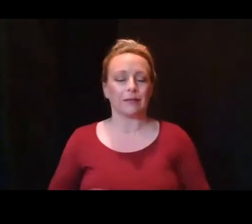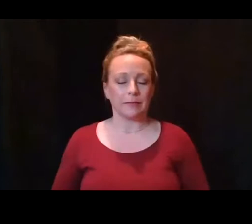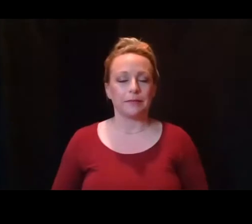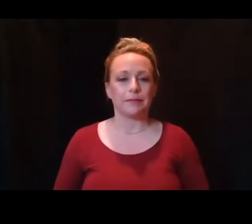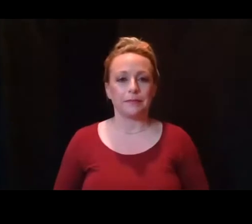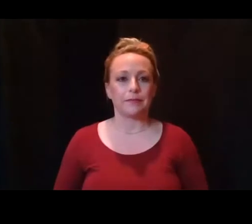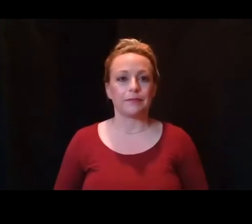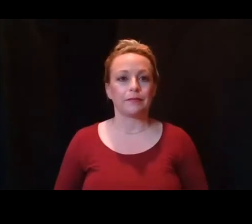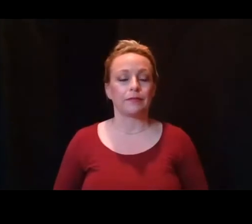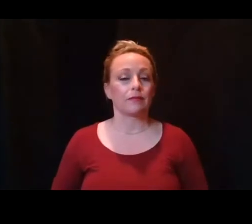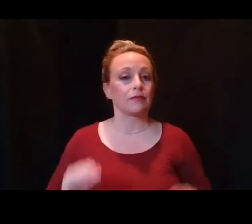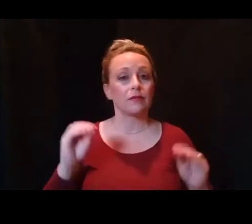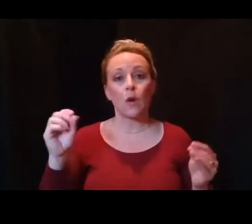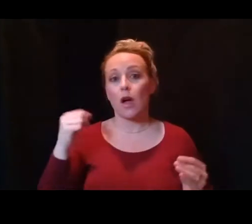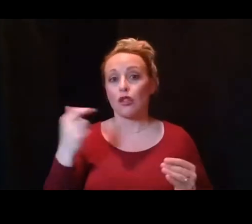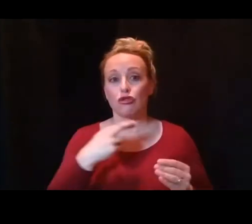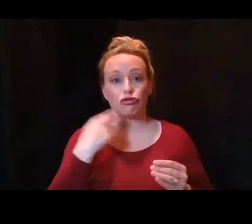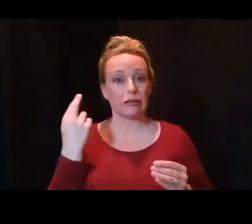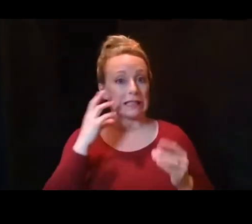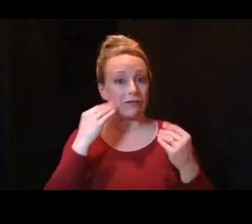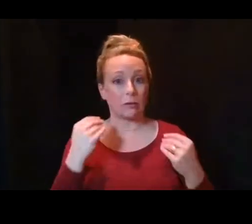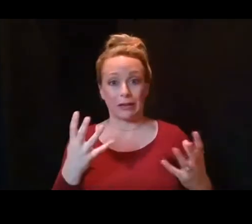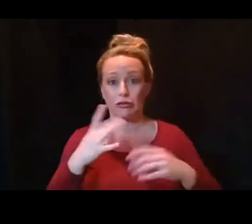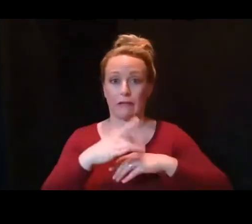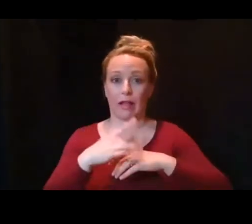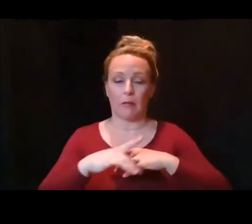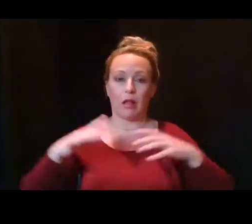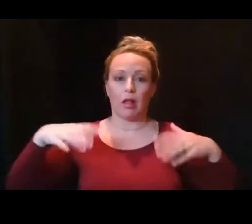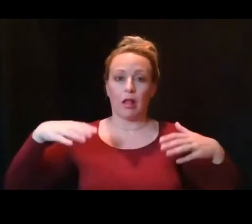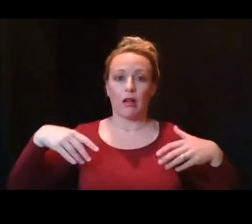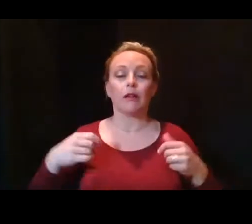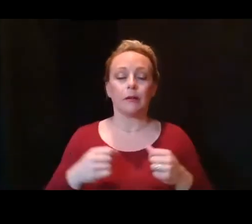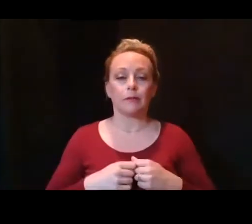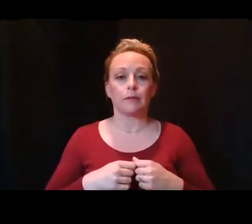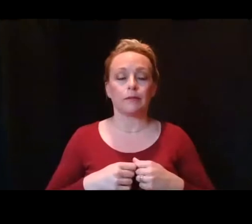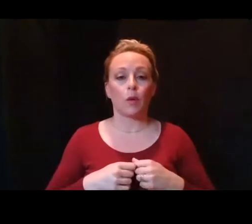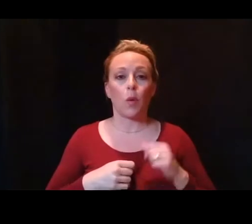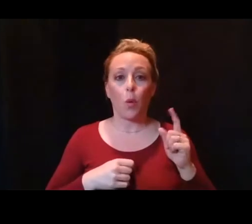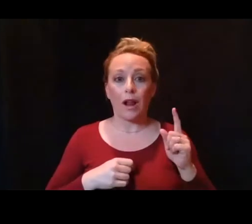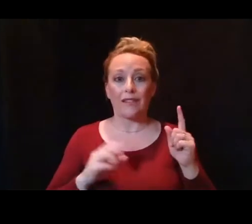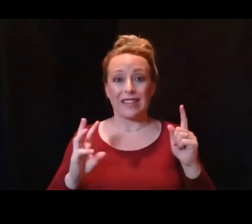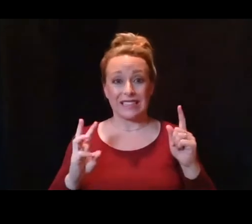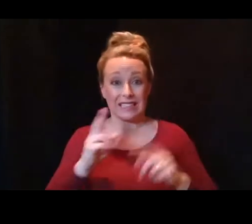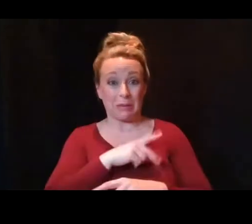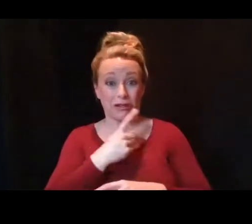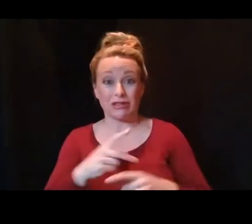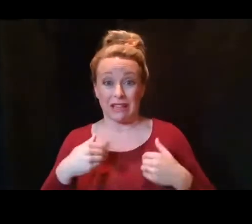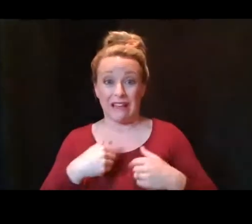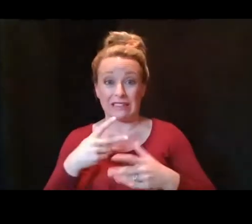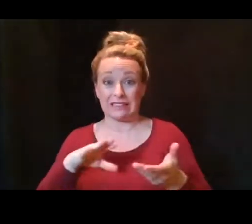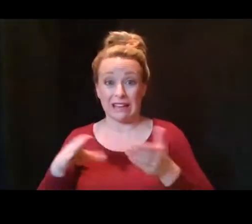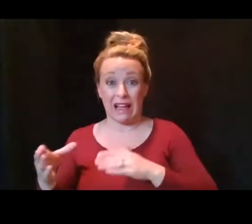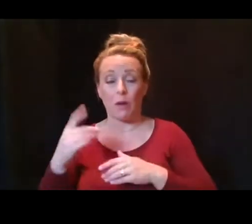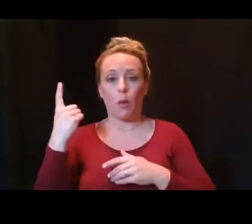No other risk information is yet available. One of the six patients has died. One is in critical